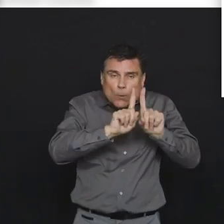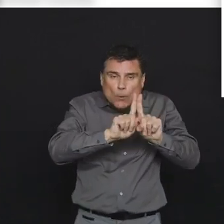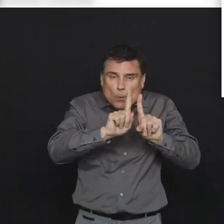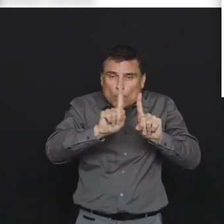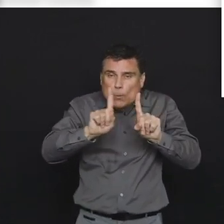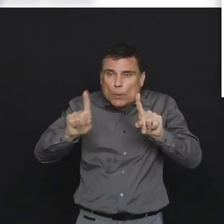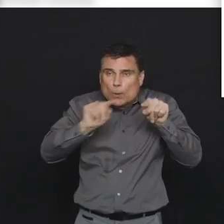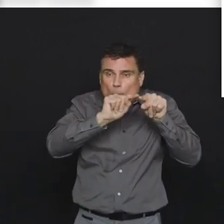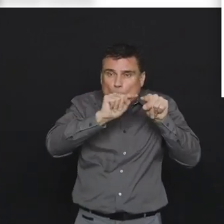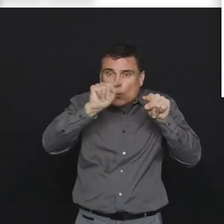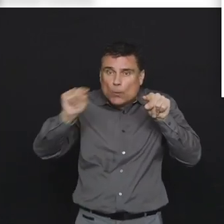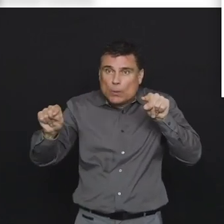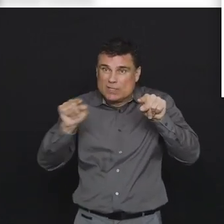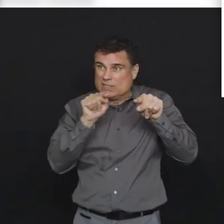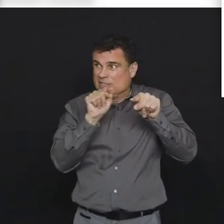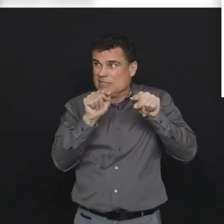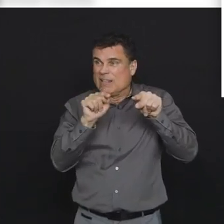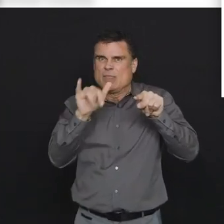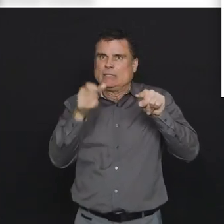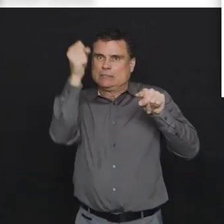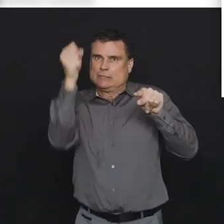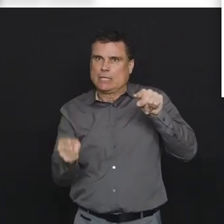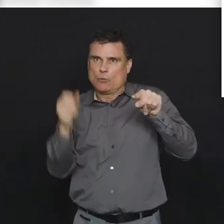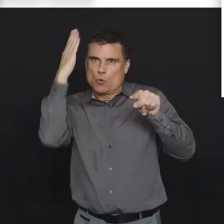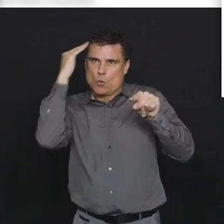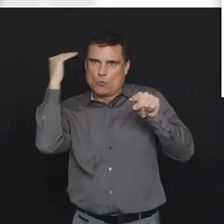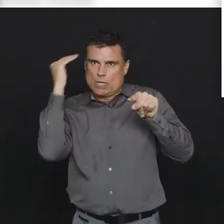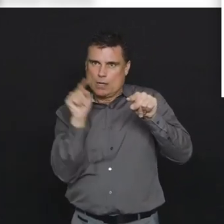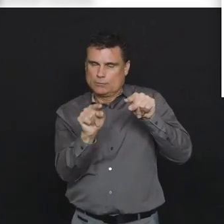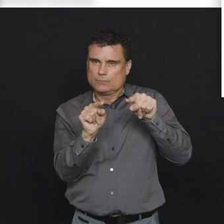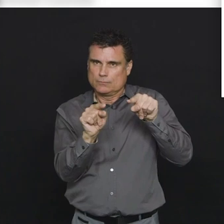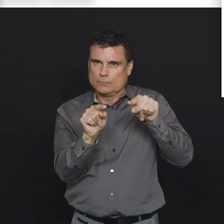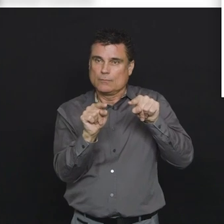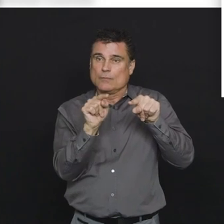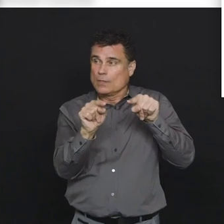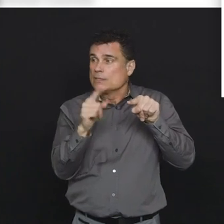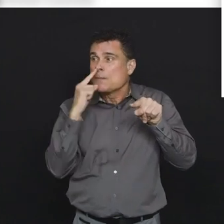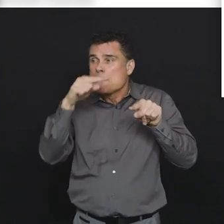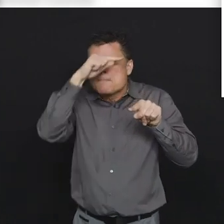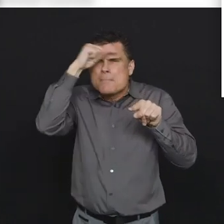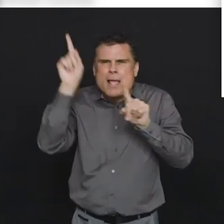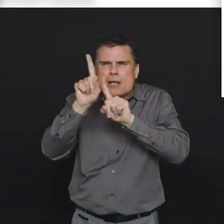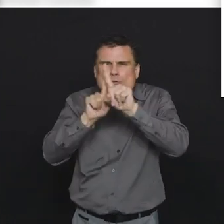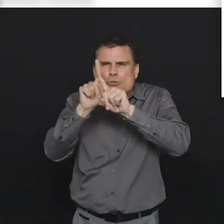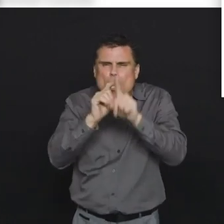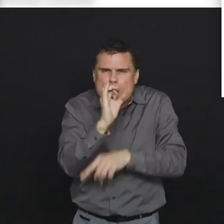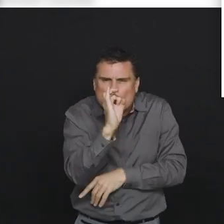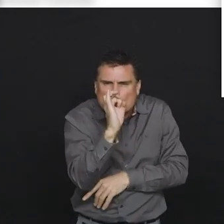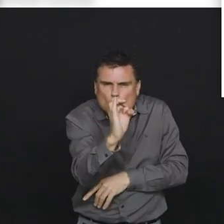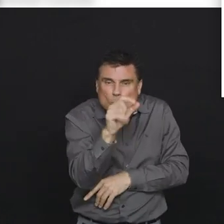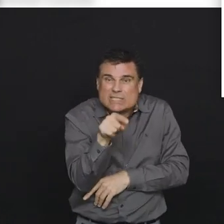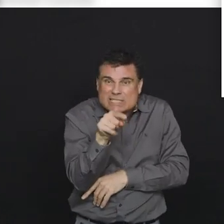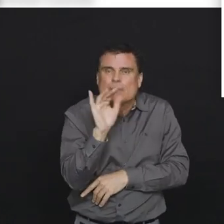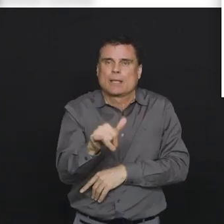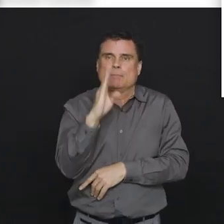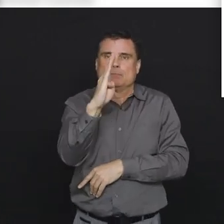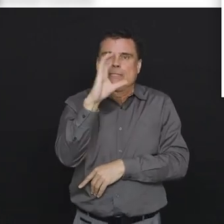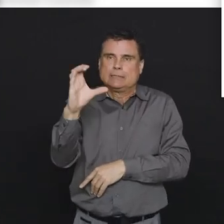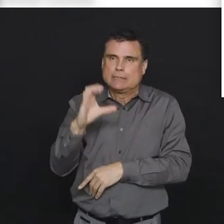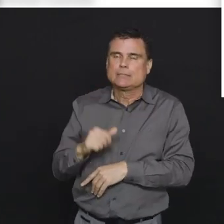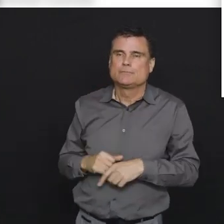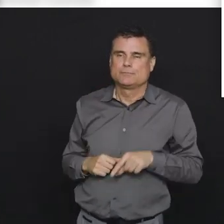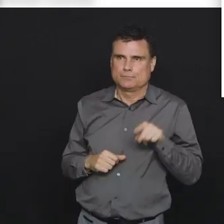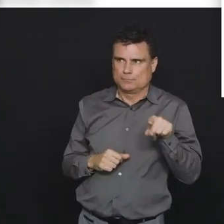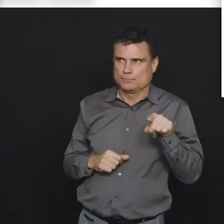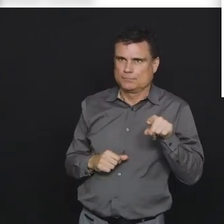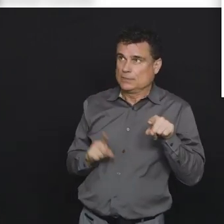go forward. The one in red at the bottom is South Korea. I note the star, if you look at it on this chart, that is British Columbia where